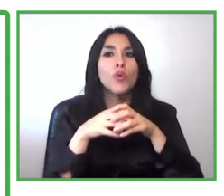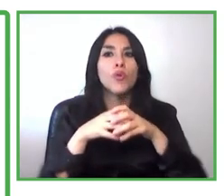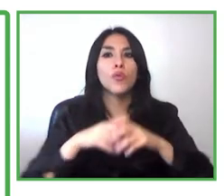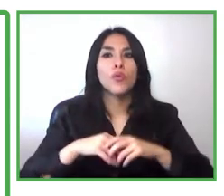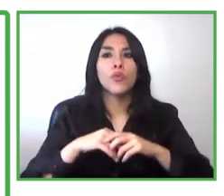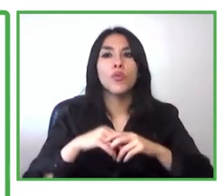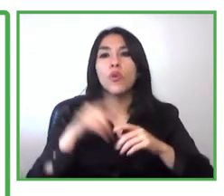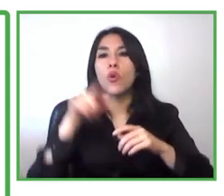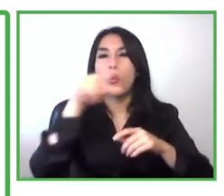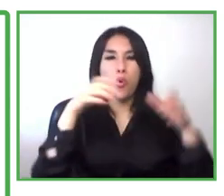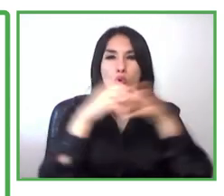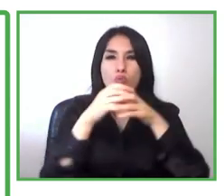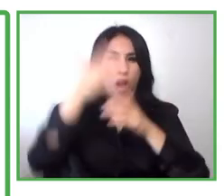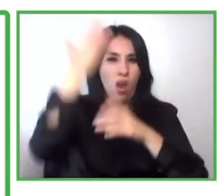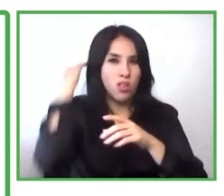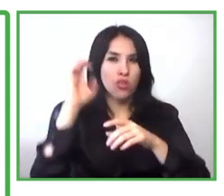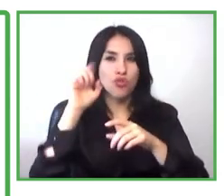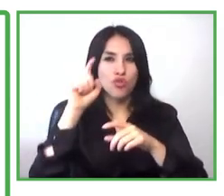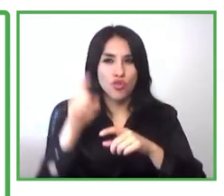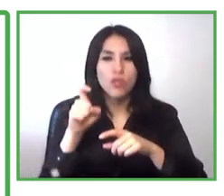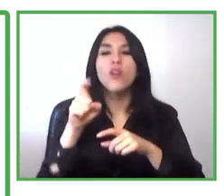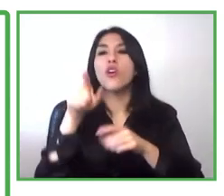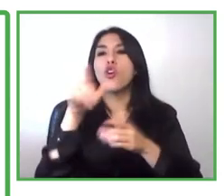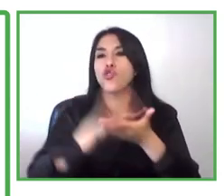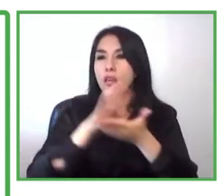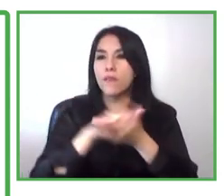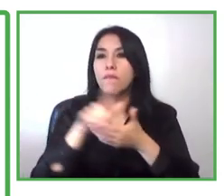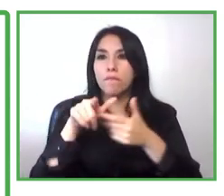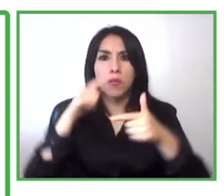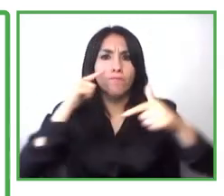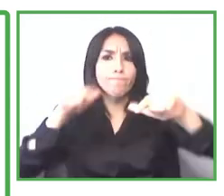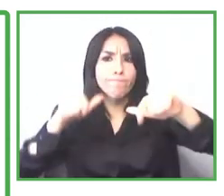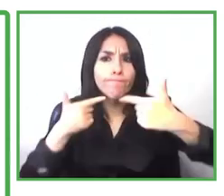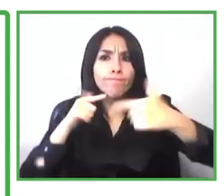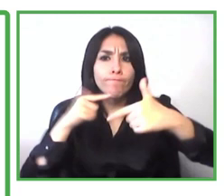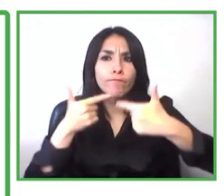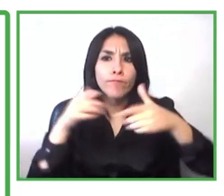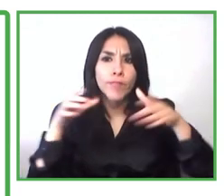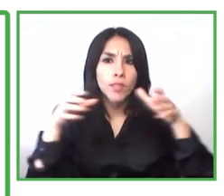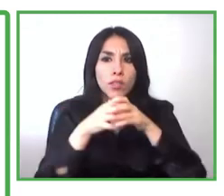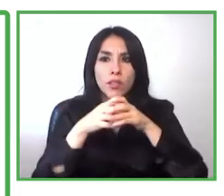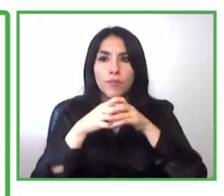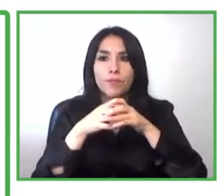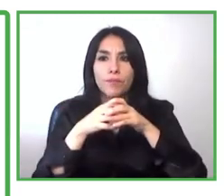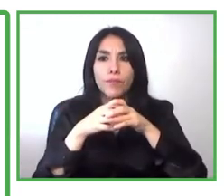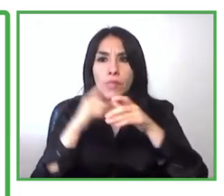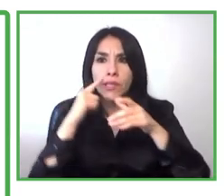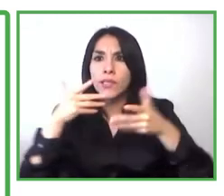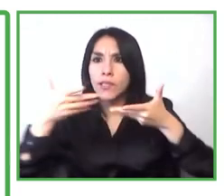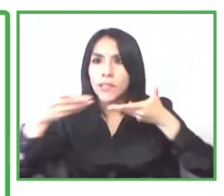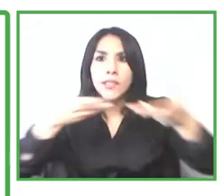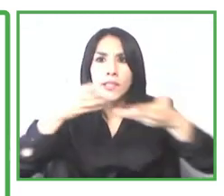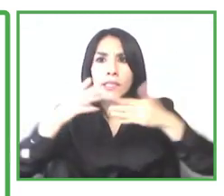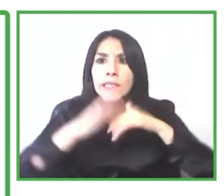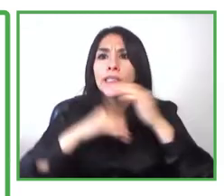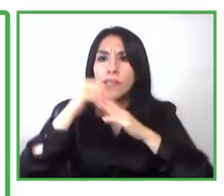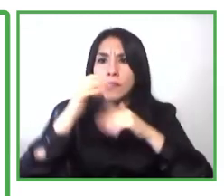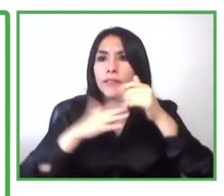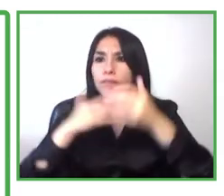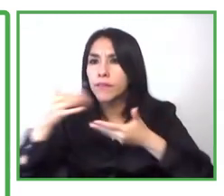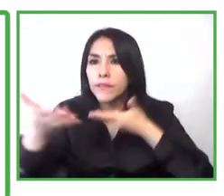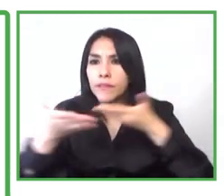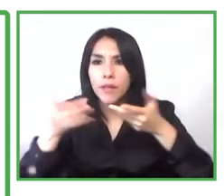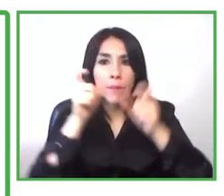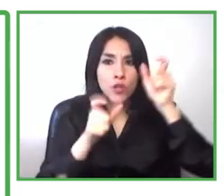build a community where they can receive support from each other and as i said also after completing the program